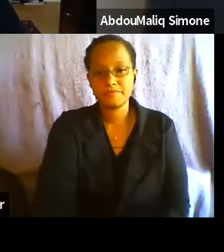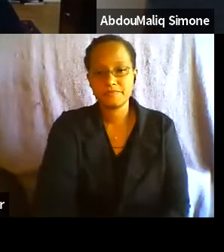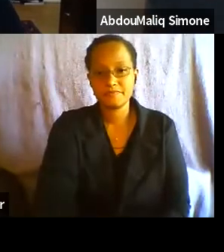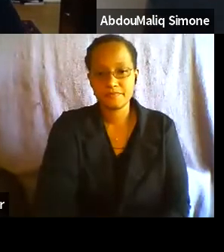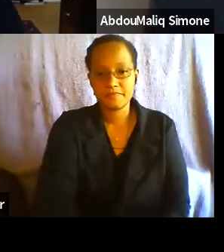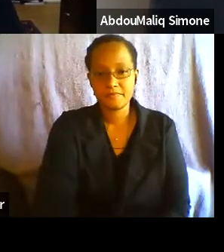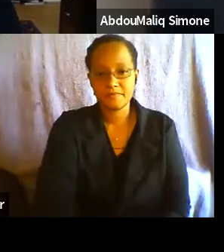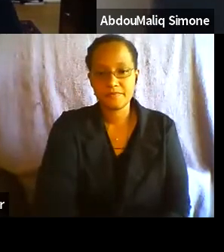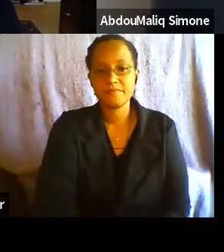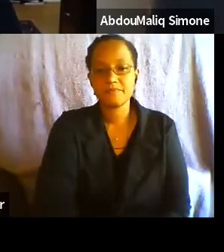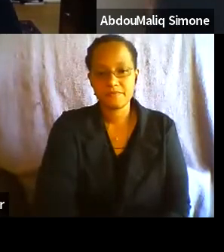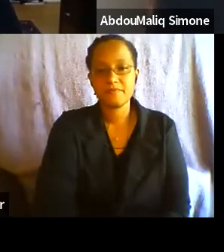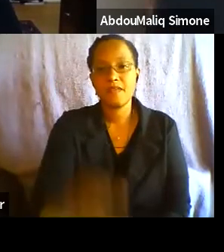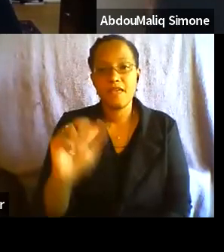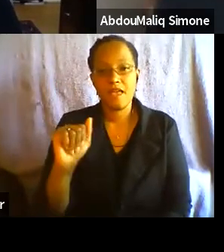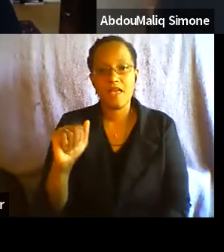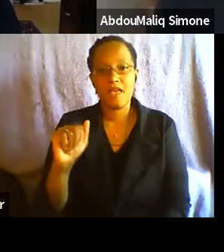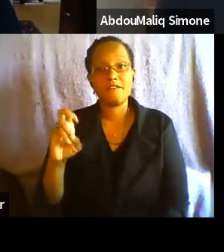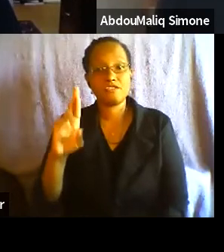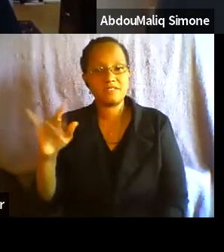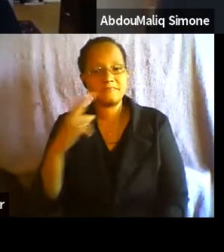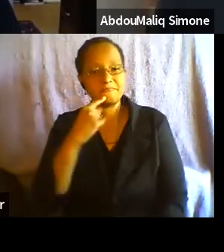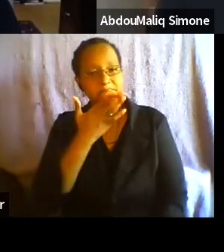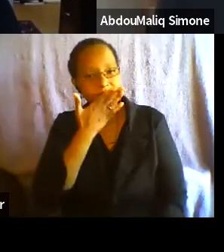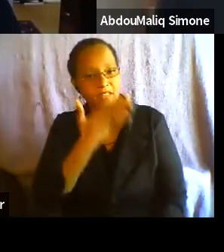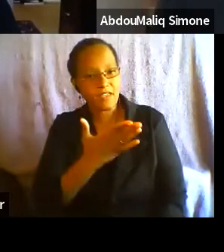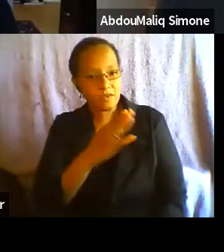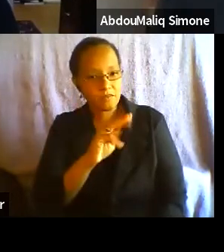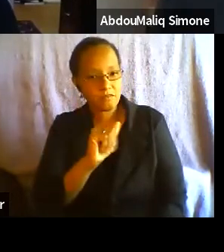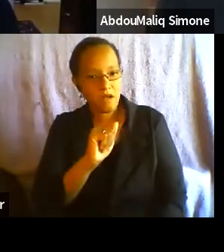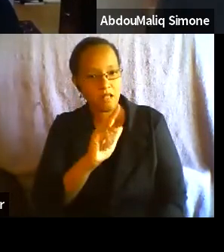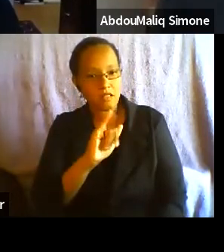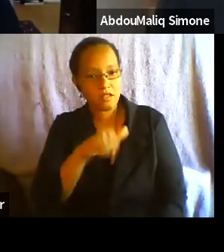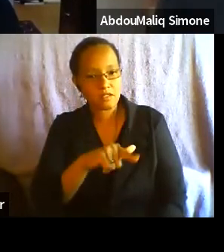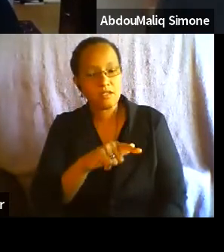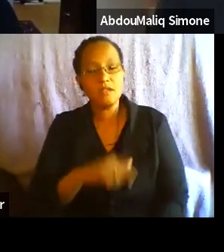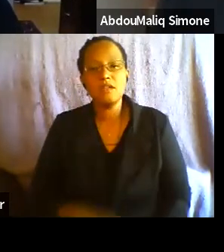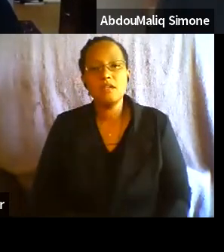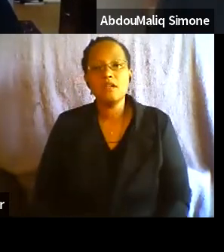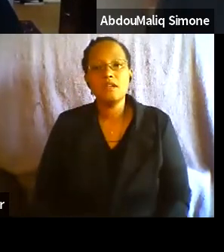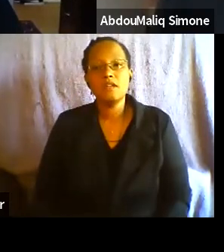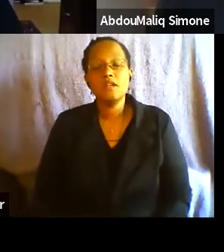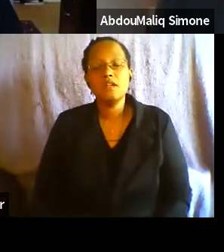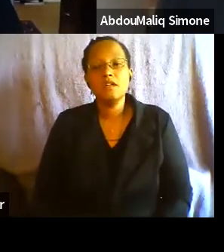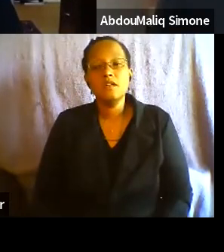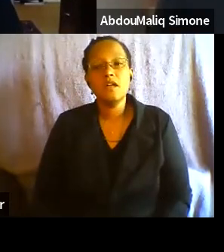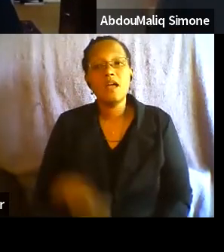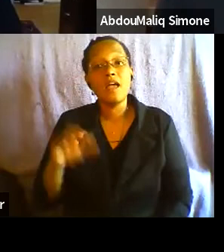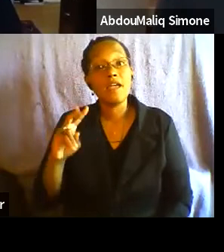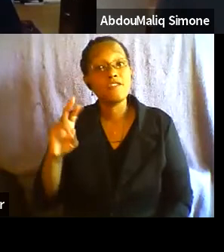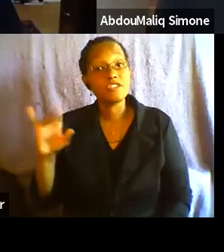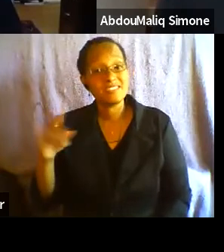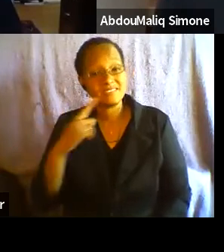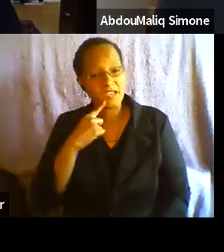Thank you. Thank you. Malik. Actually, let's... I'd like to just pick up where you